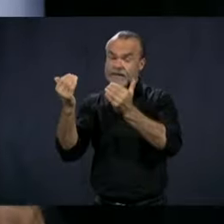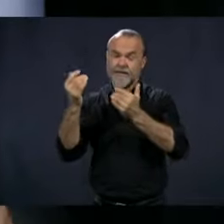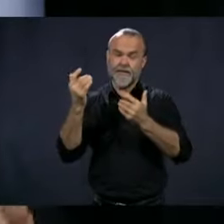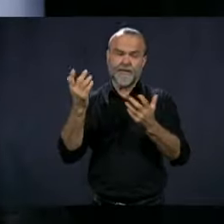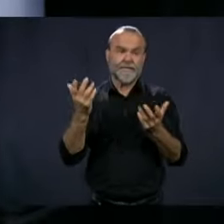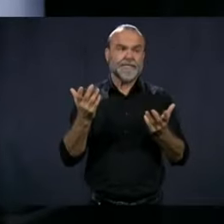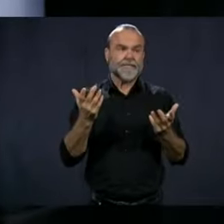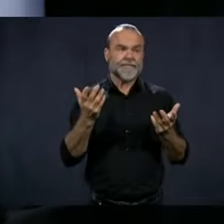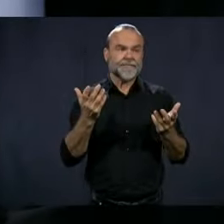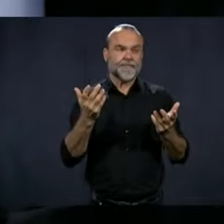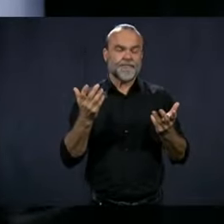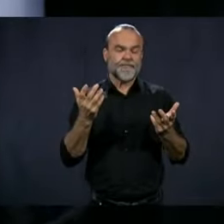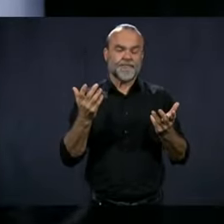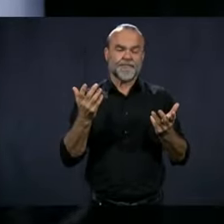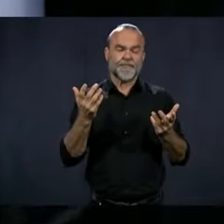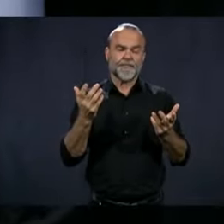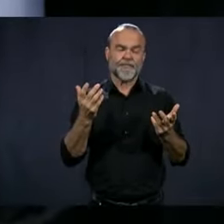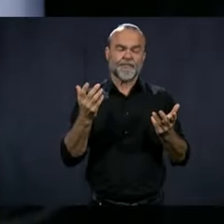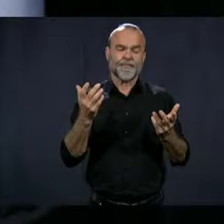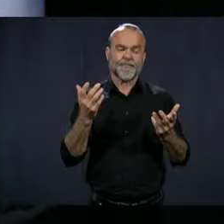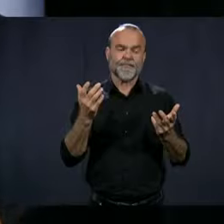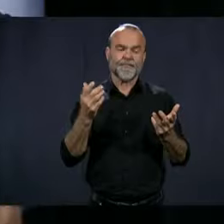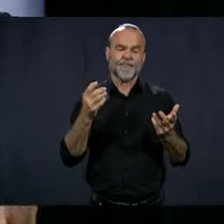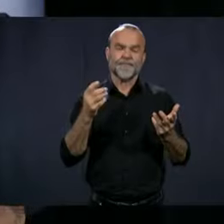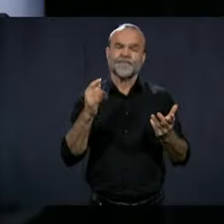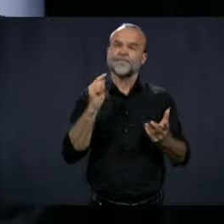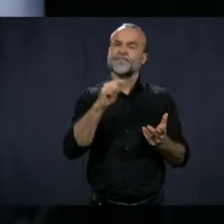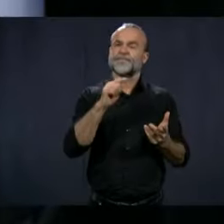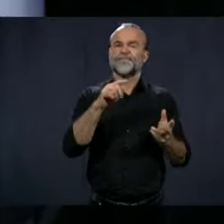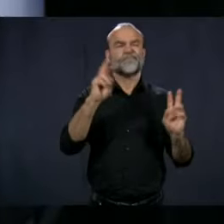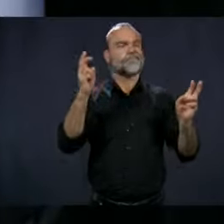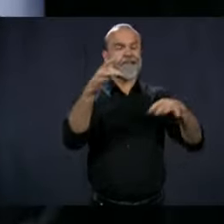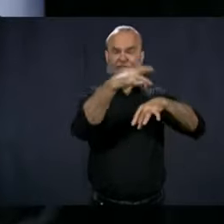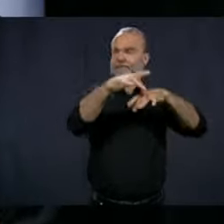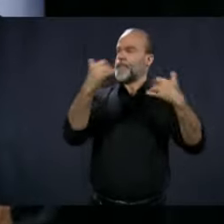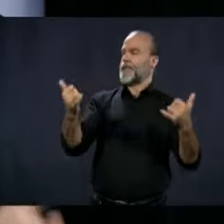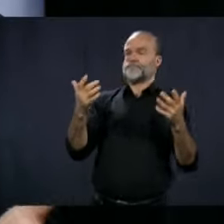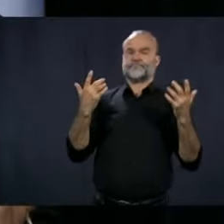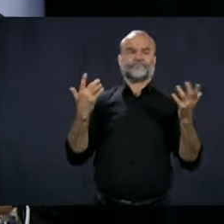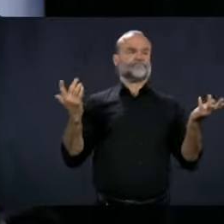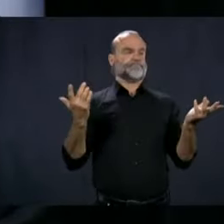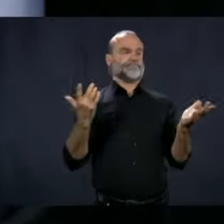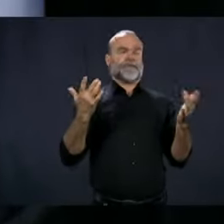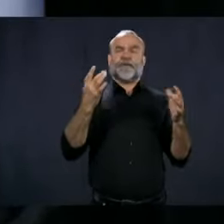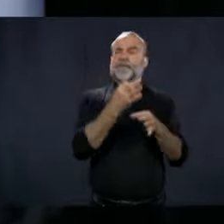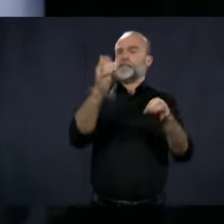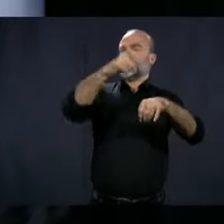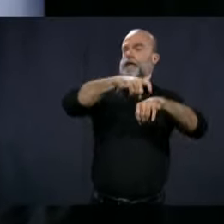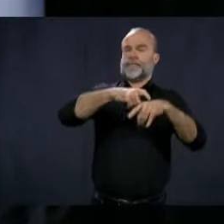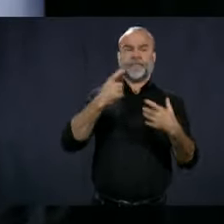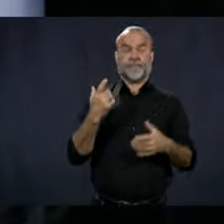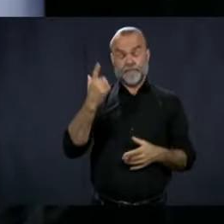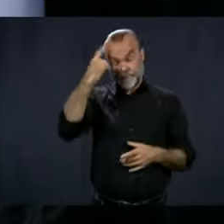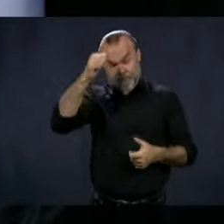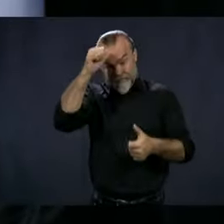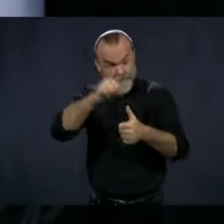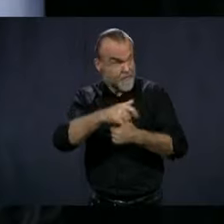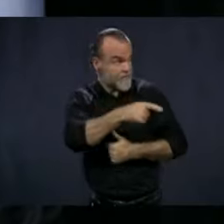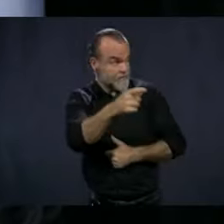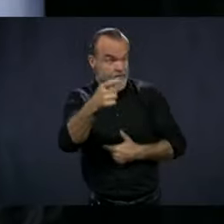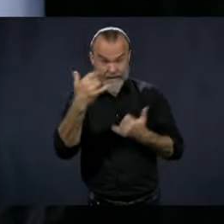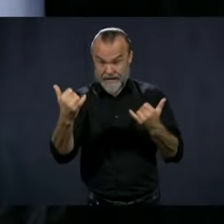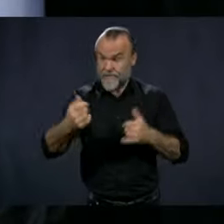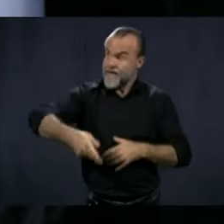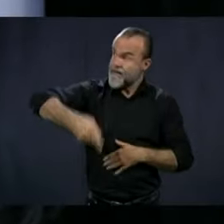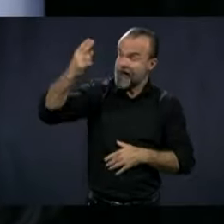This kind of people are available right now with the very high unemployment rate. That's the